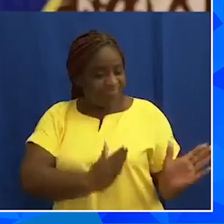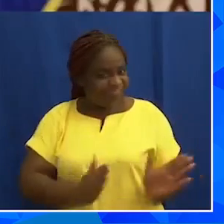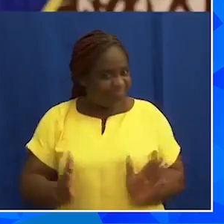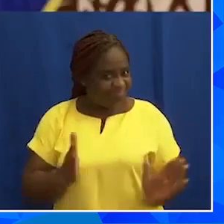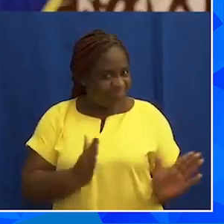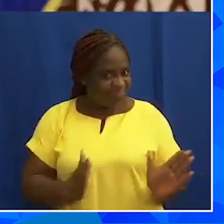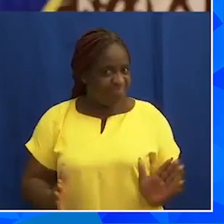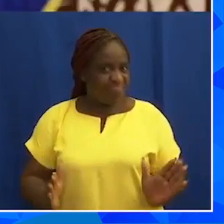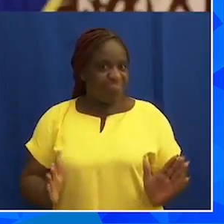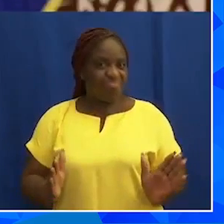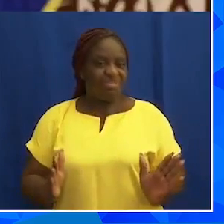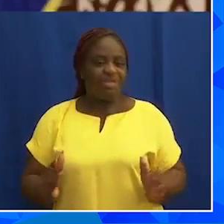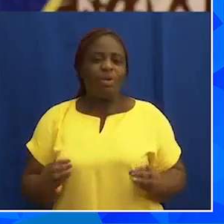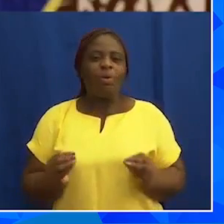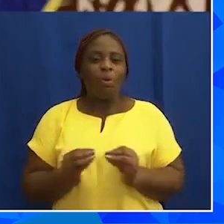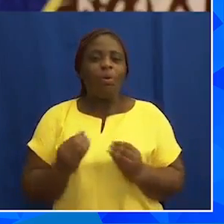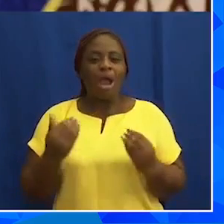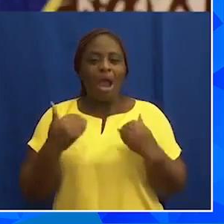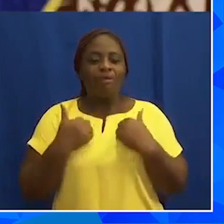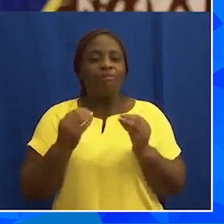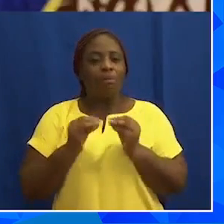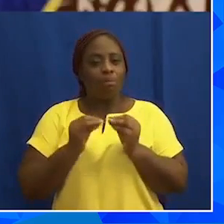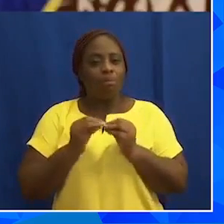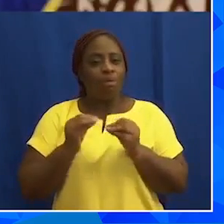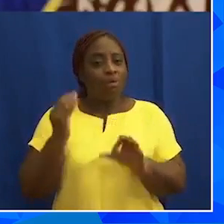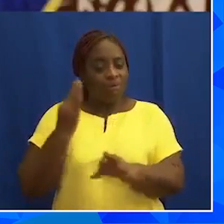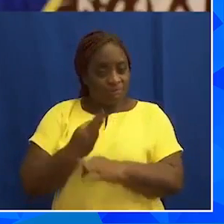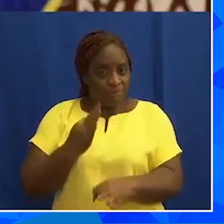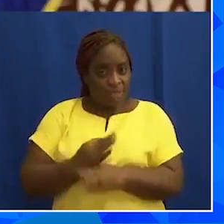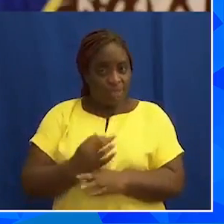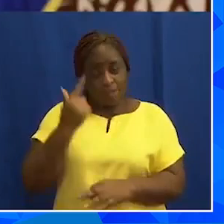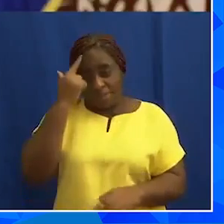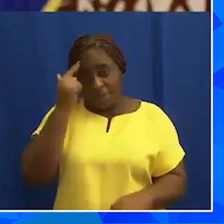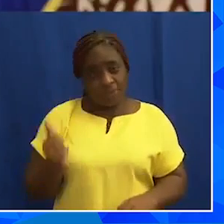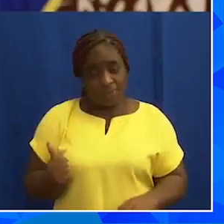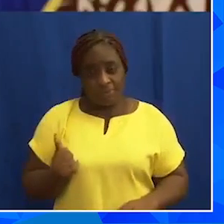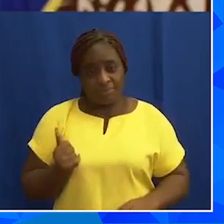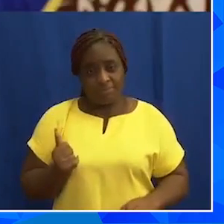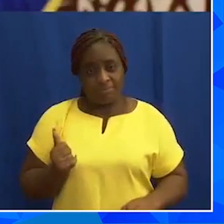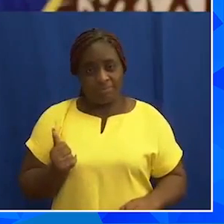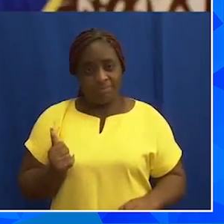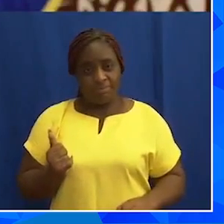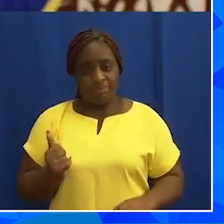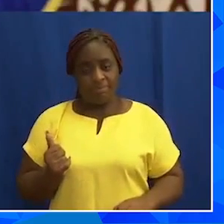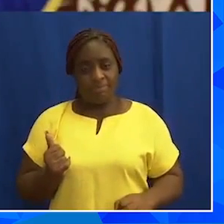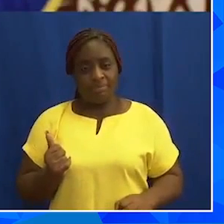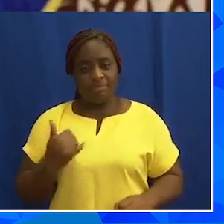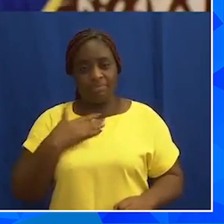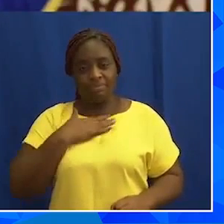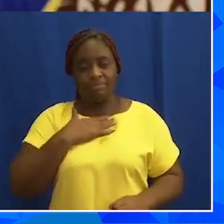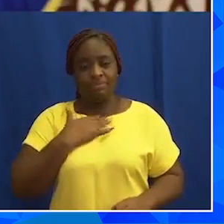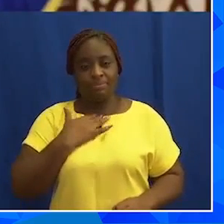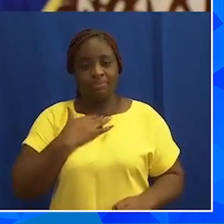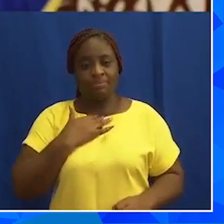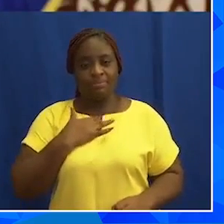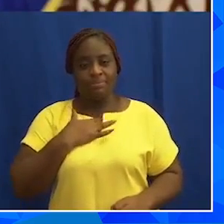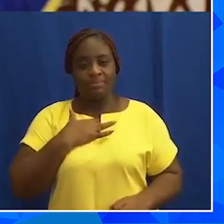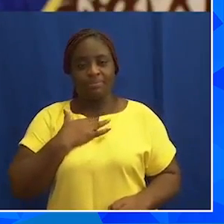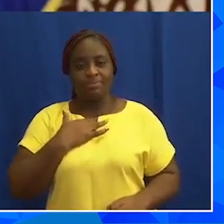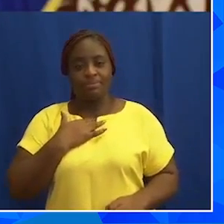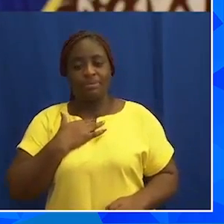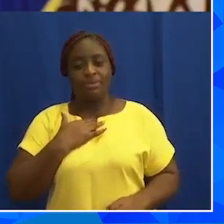My government has always been cognizant of the importance of implementing policies and social interventions